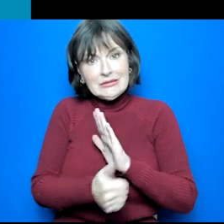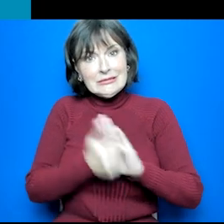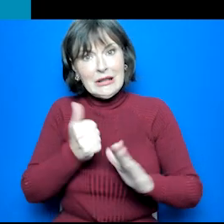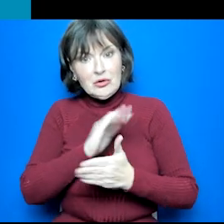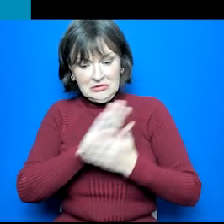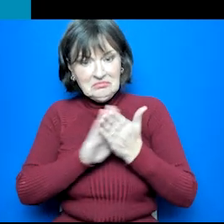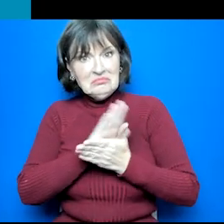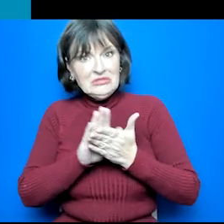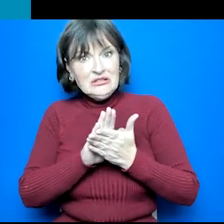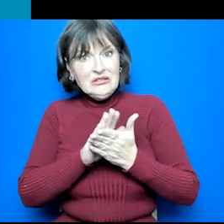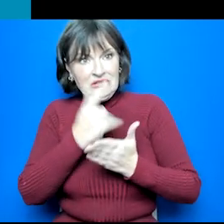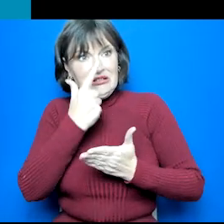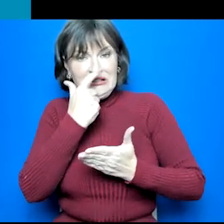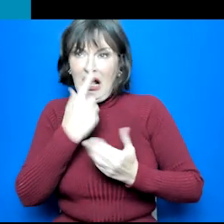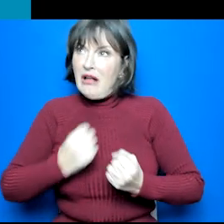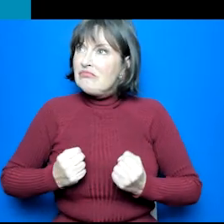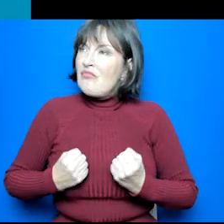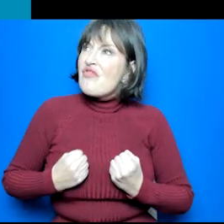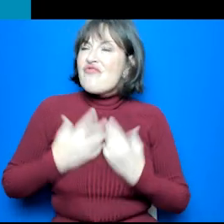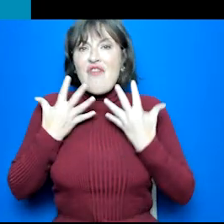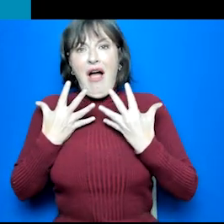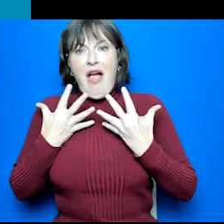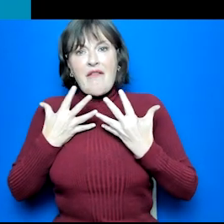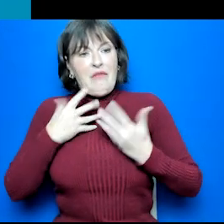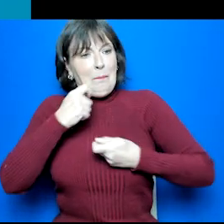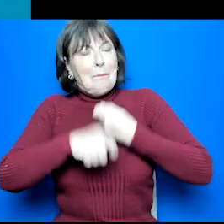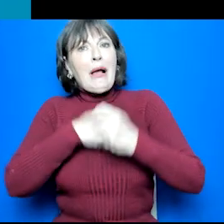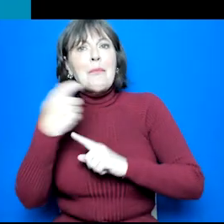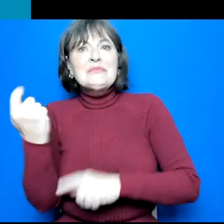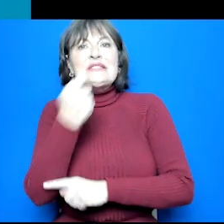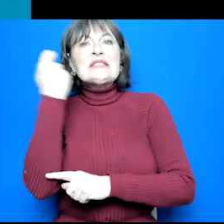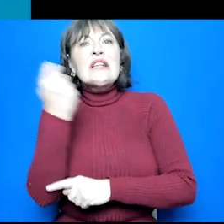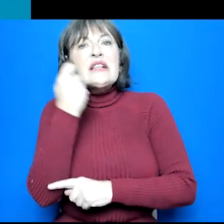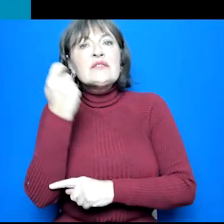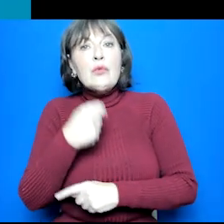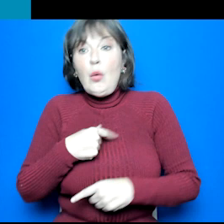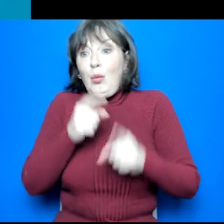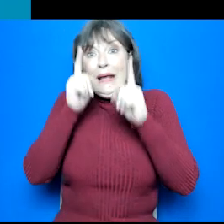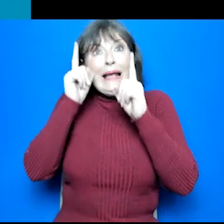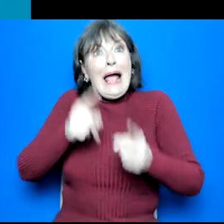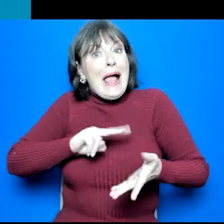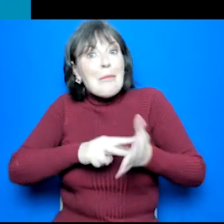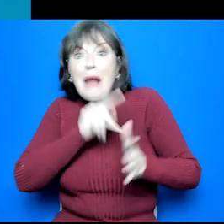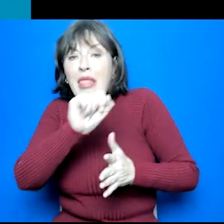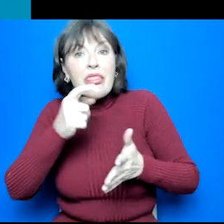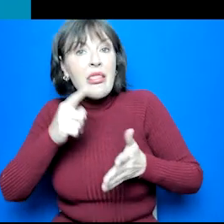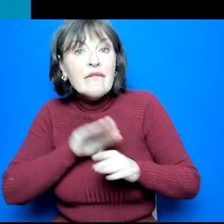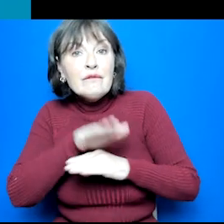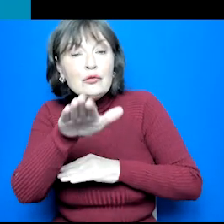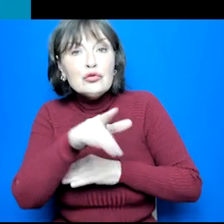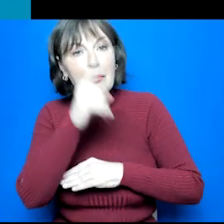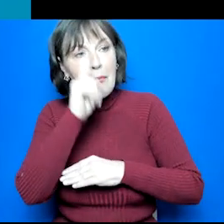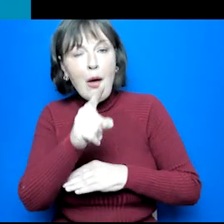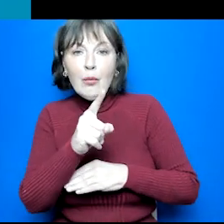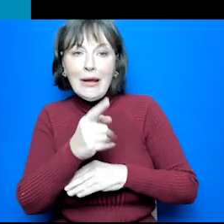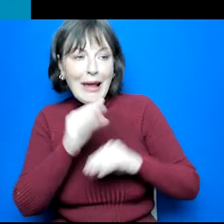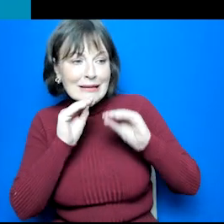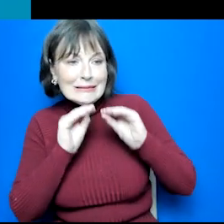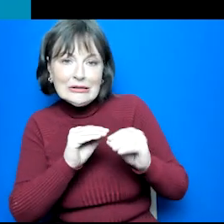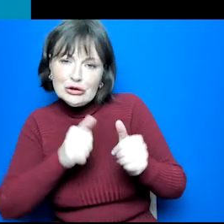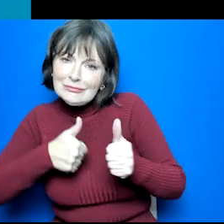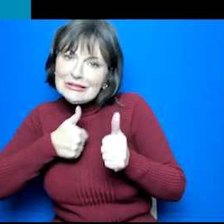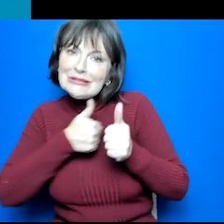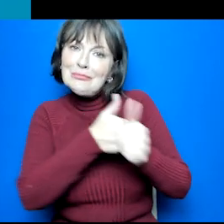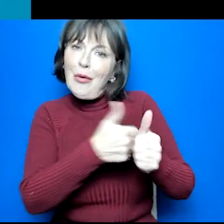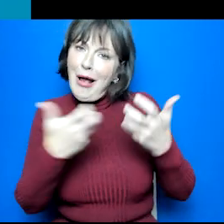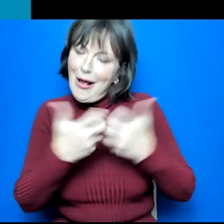we can't predict the future of work, we can prepare young people for it and we do that by helping them develop their career management skills. I want to pass over to Amy, who's going